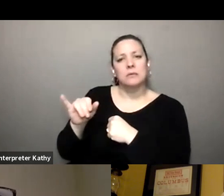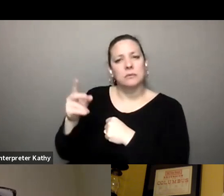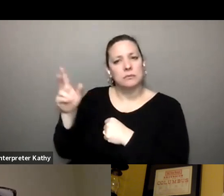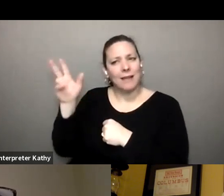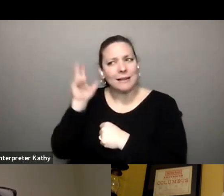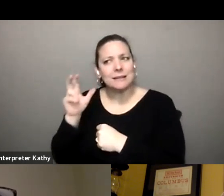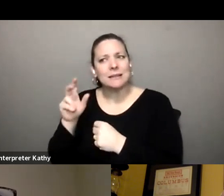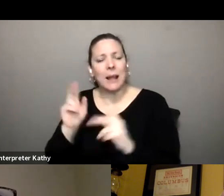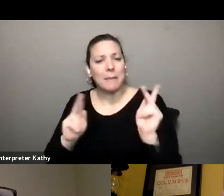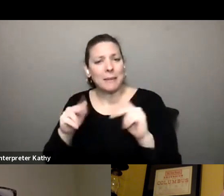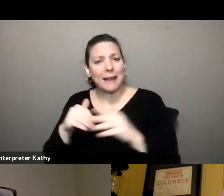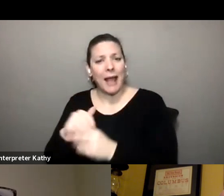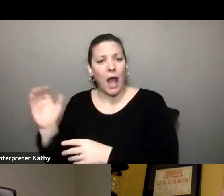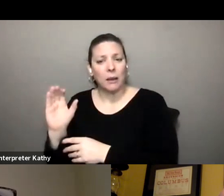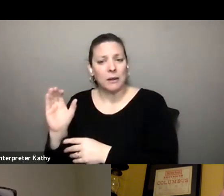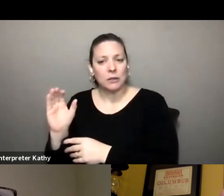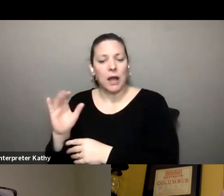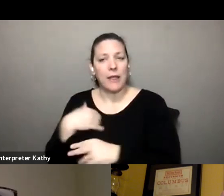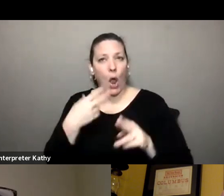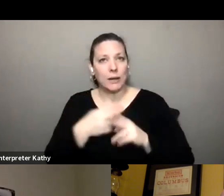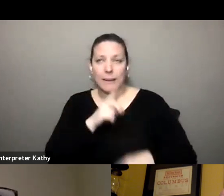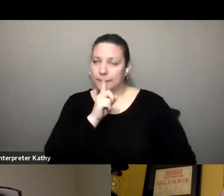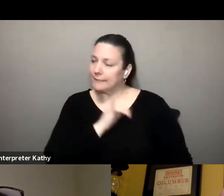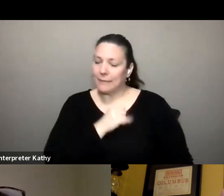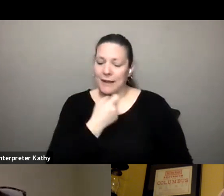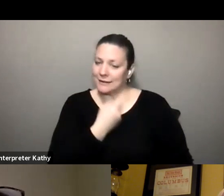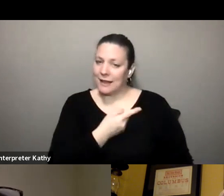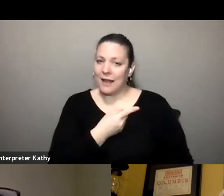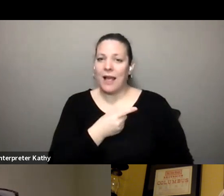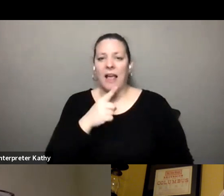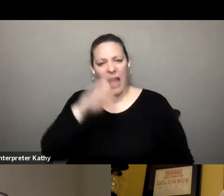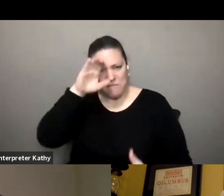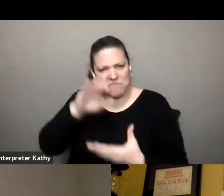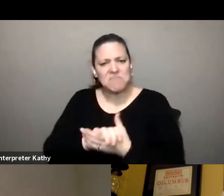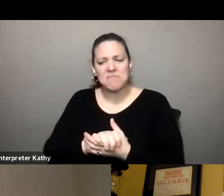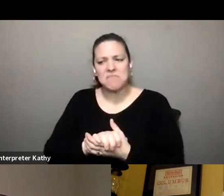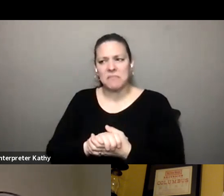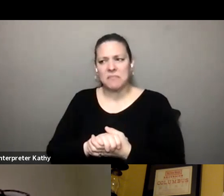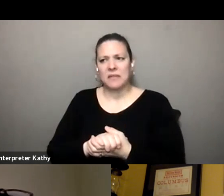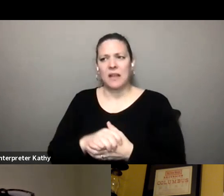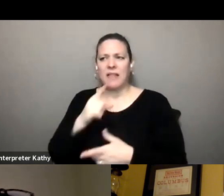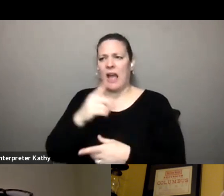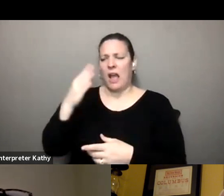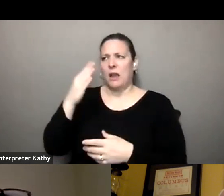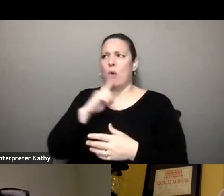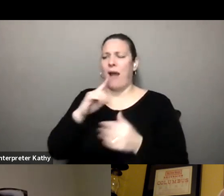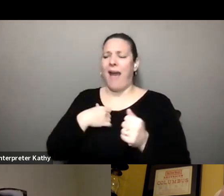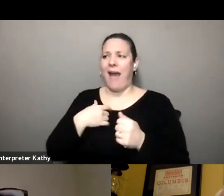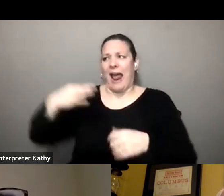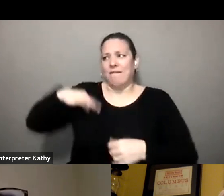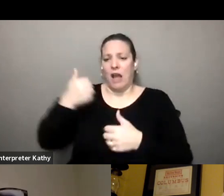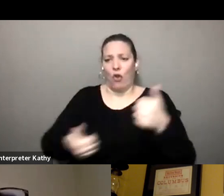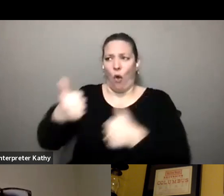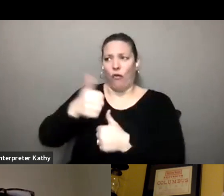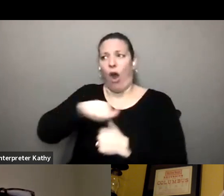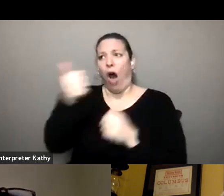you know folks here in columbus who shall remain nameless you know who were convinced that they had they had a leg up on everybody else and i just kind of said